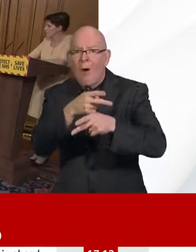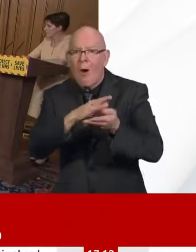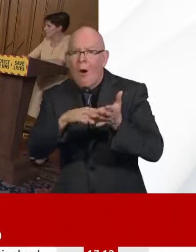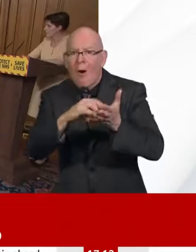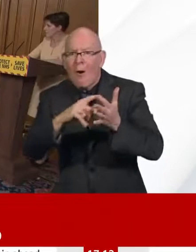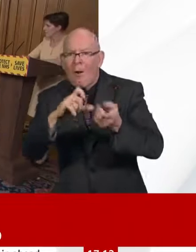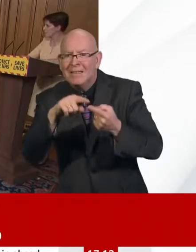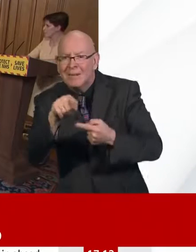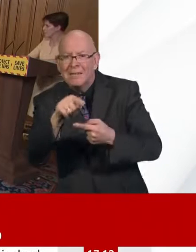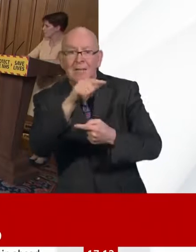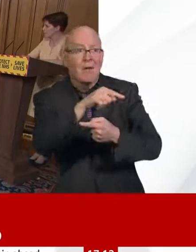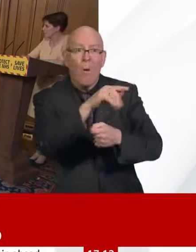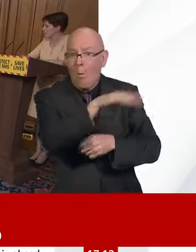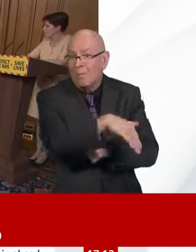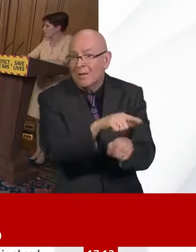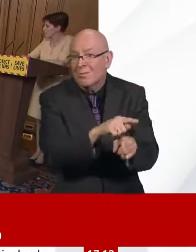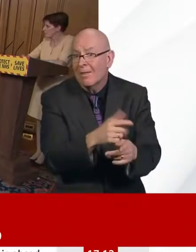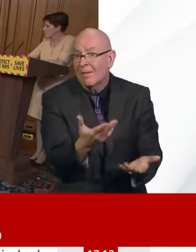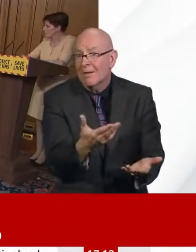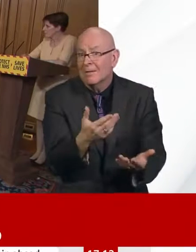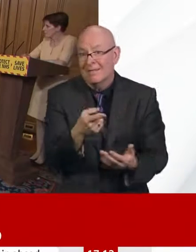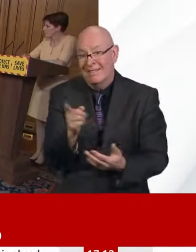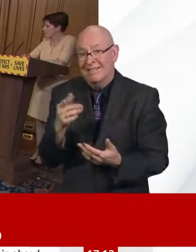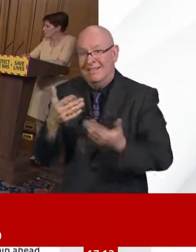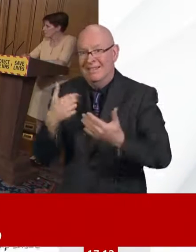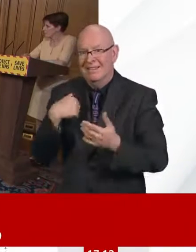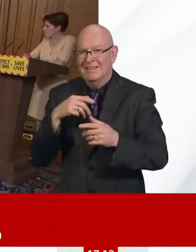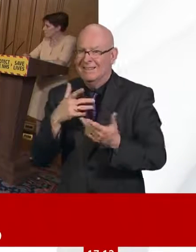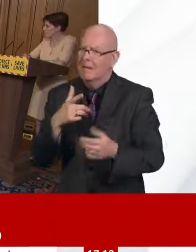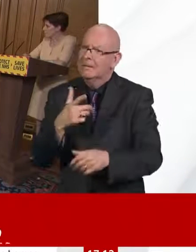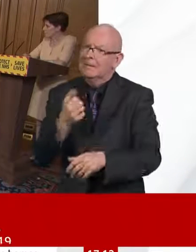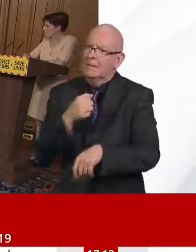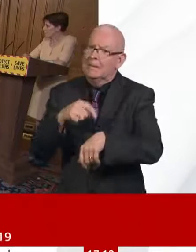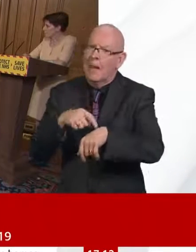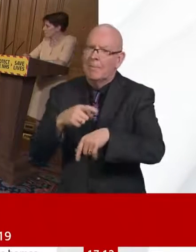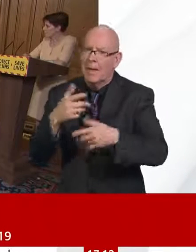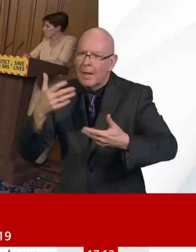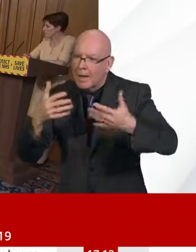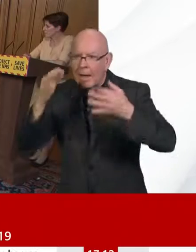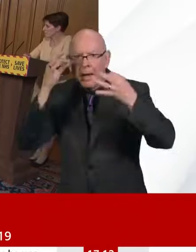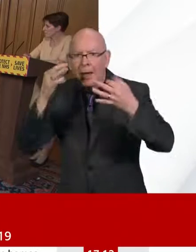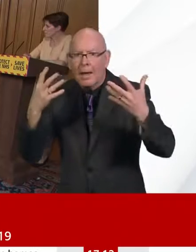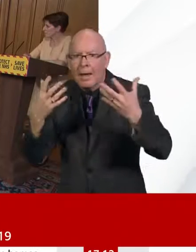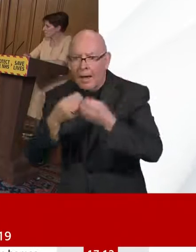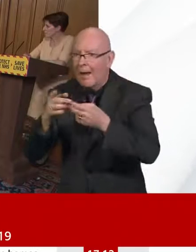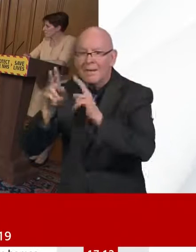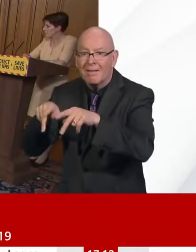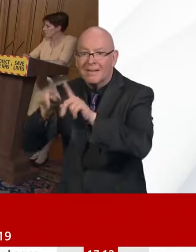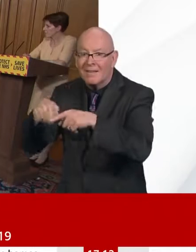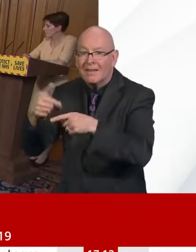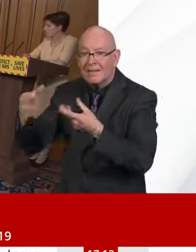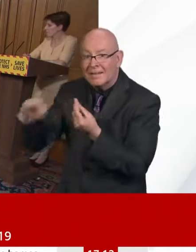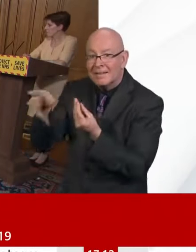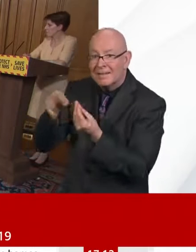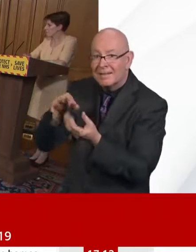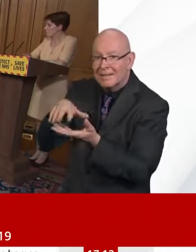Does that cover it, Laura? Can I just come back in on your point? mean, the numbers, you hope there will be a temporary bounce back, but the expansion